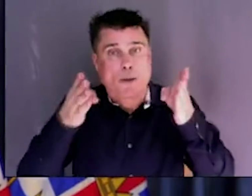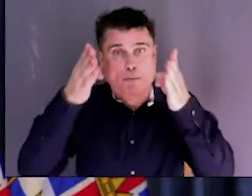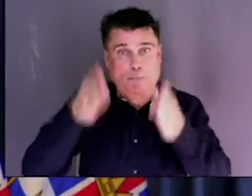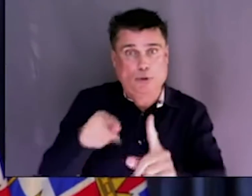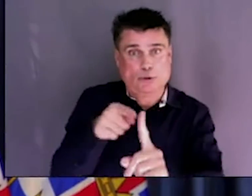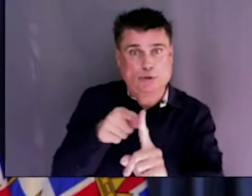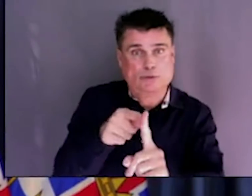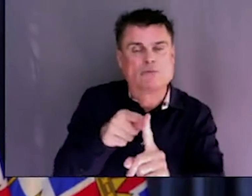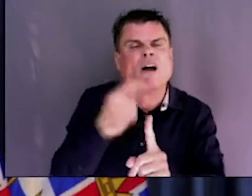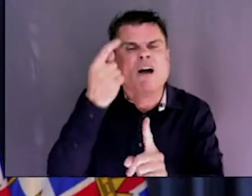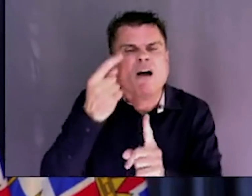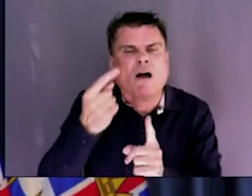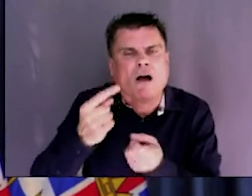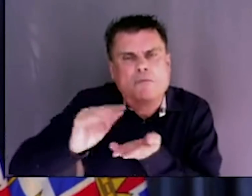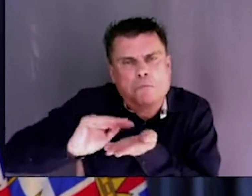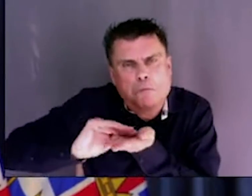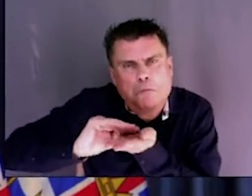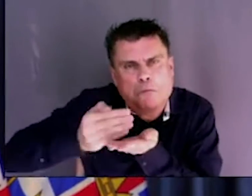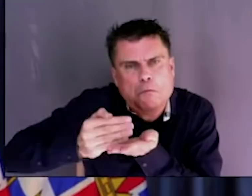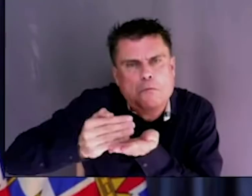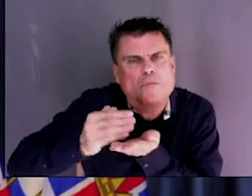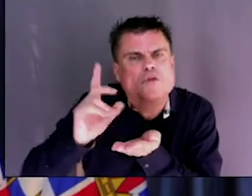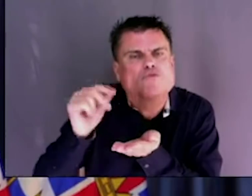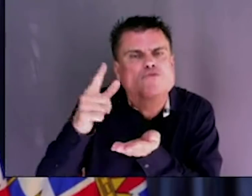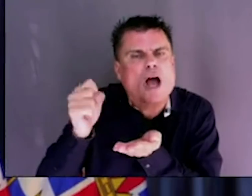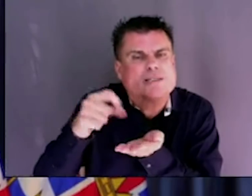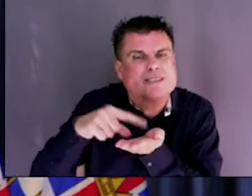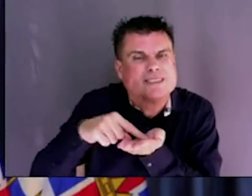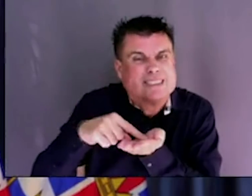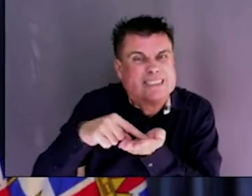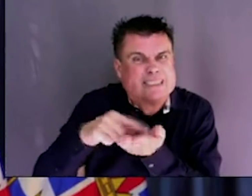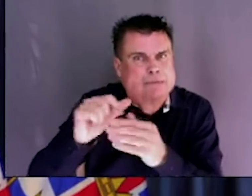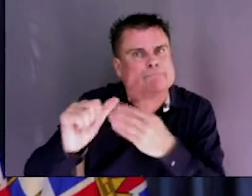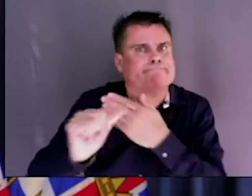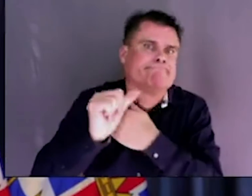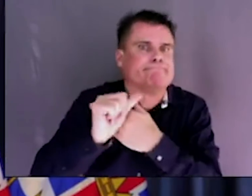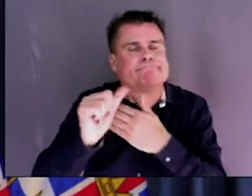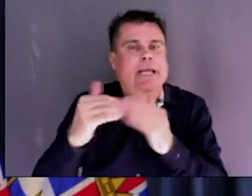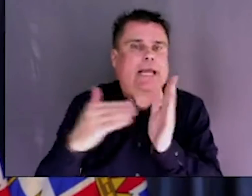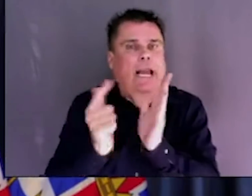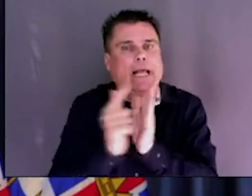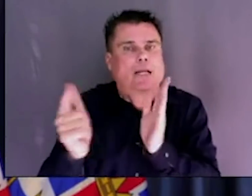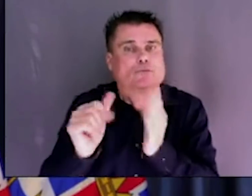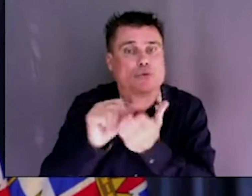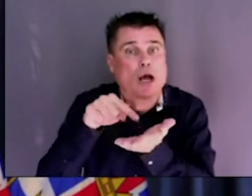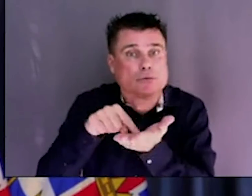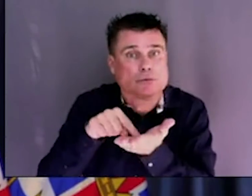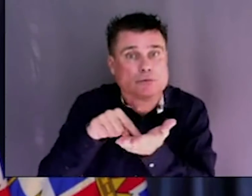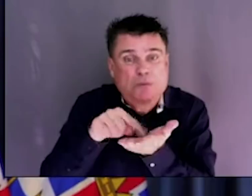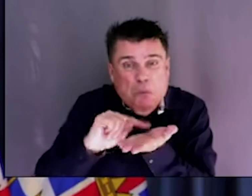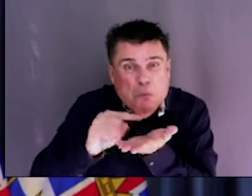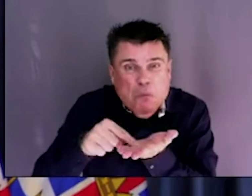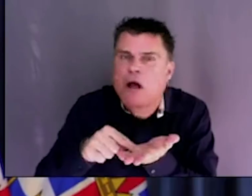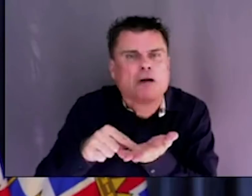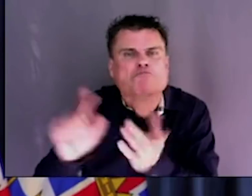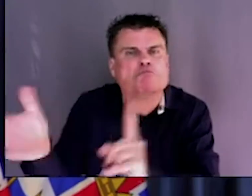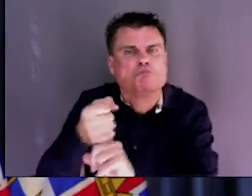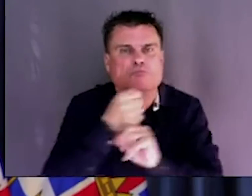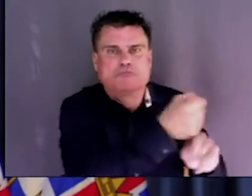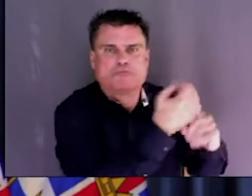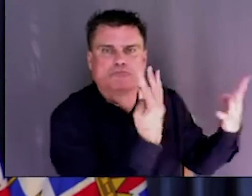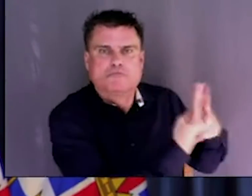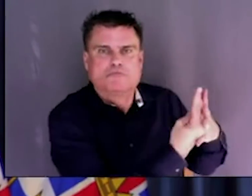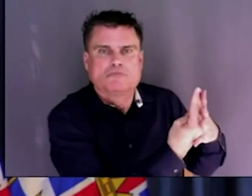of the mandate letter. You will know that we did initially in 2017. The Solicitor General